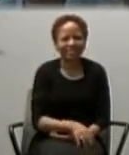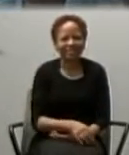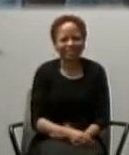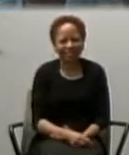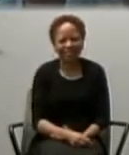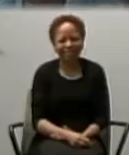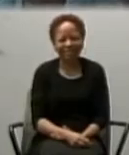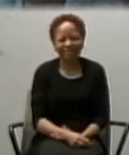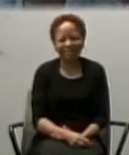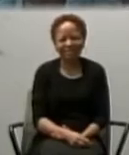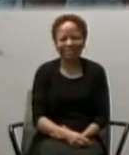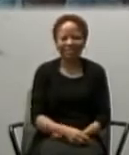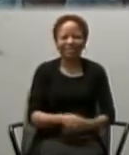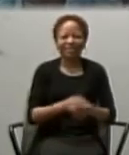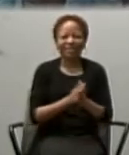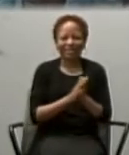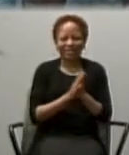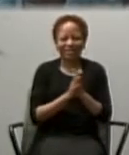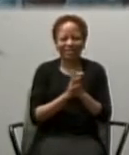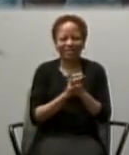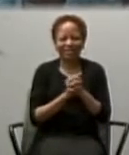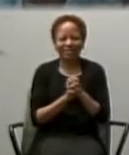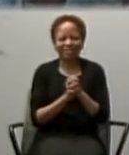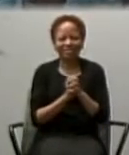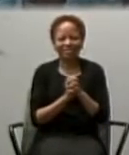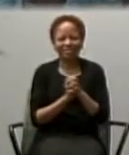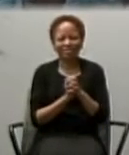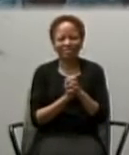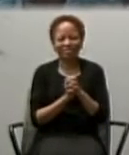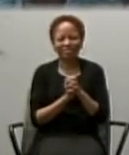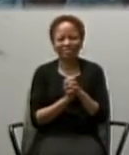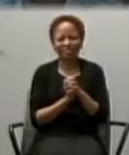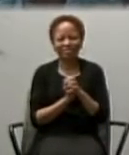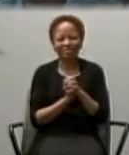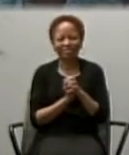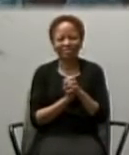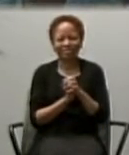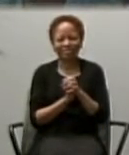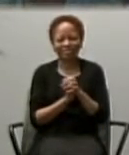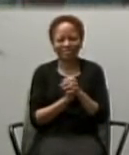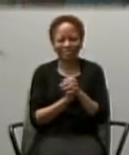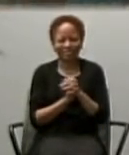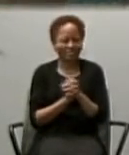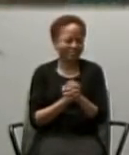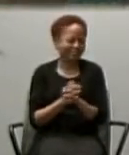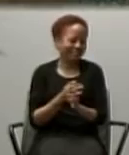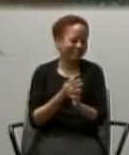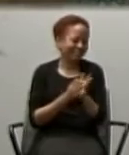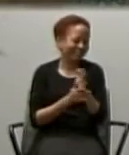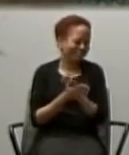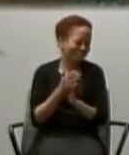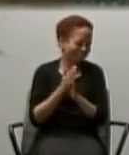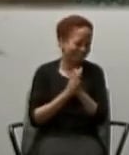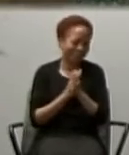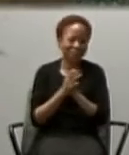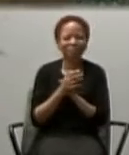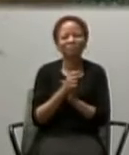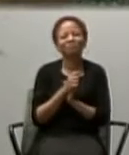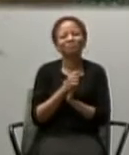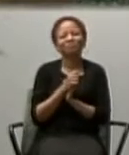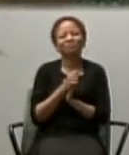So, the episode in today's gospel reading from Mark, however,